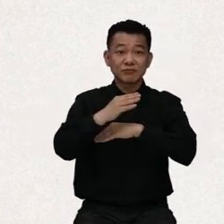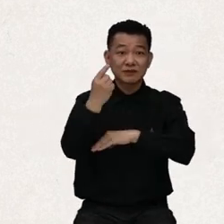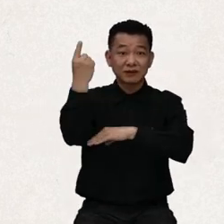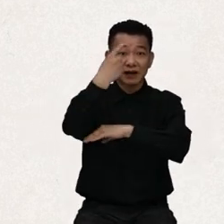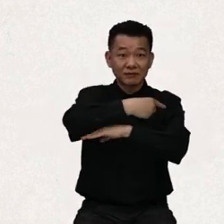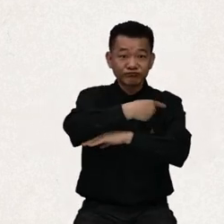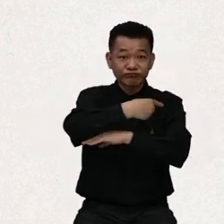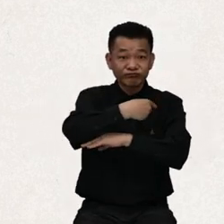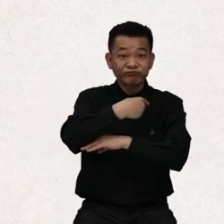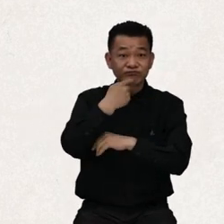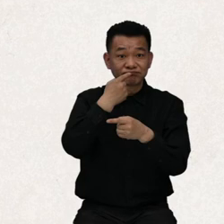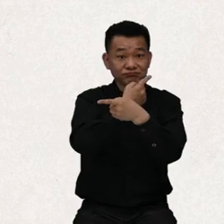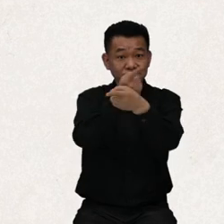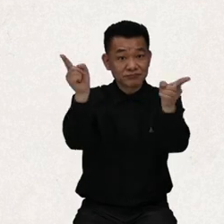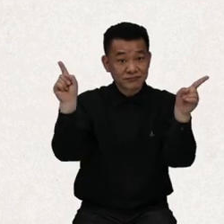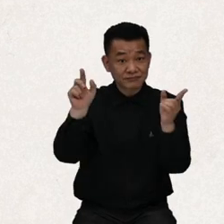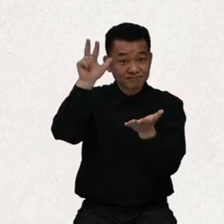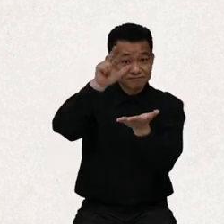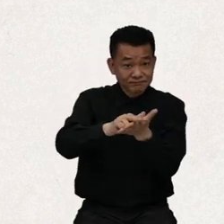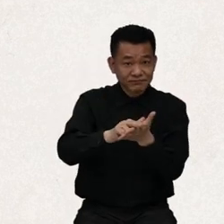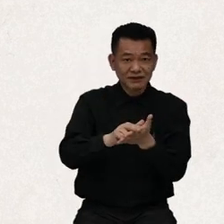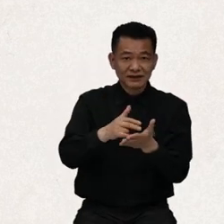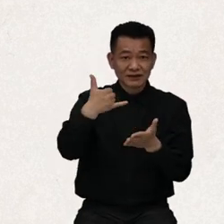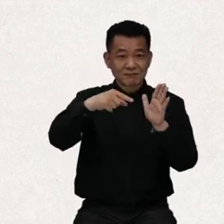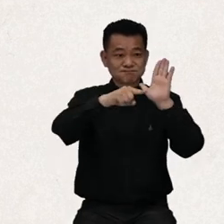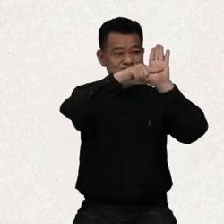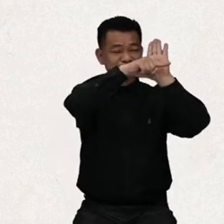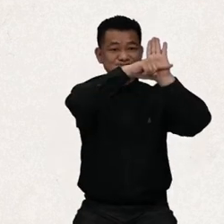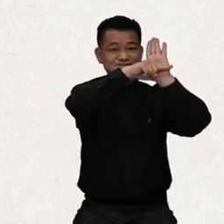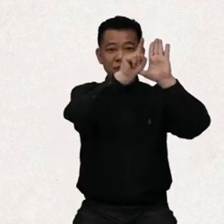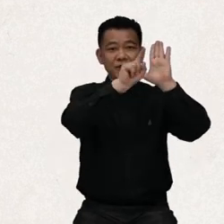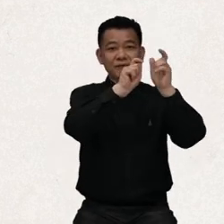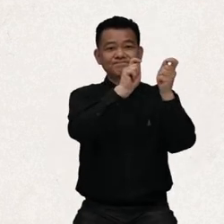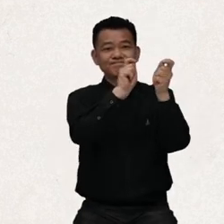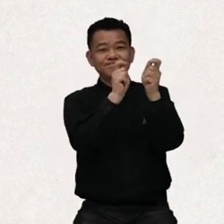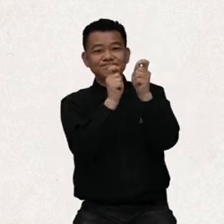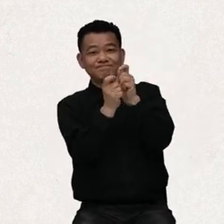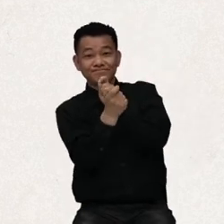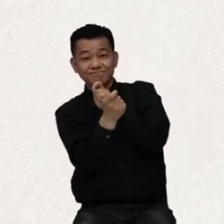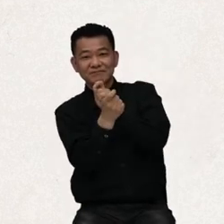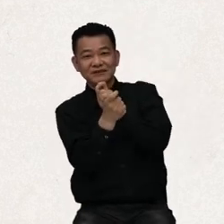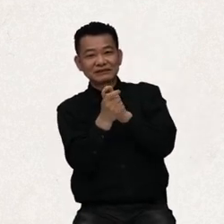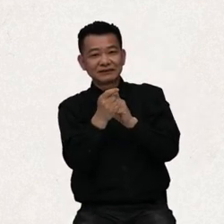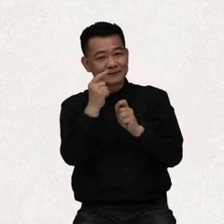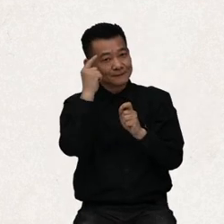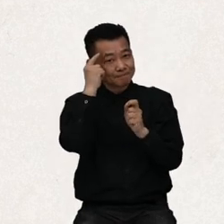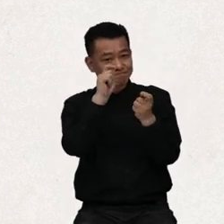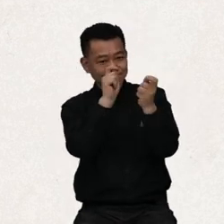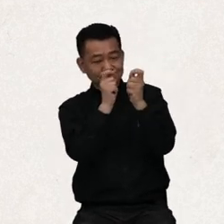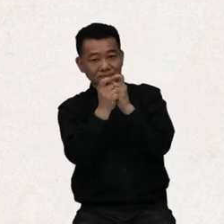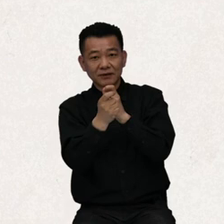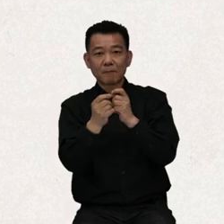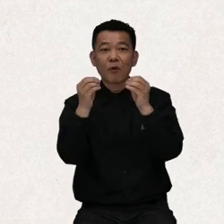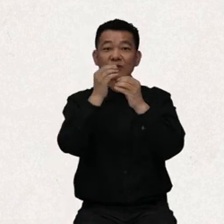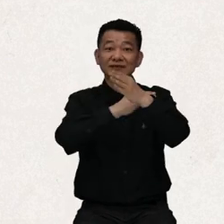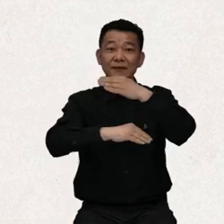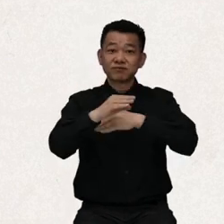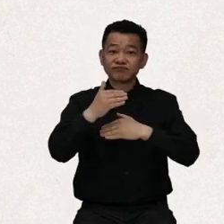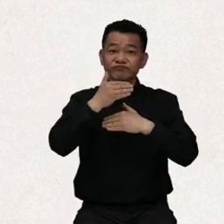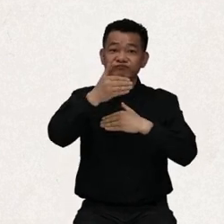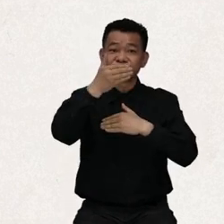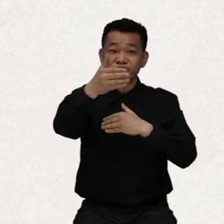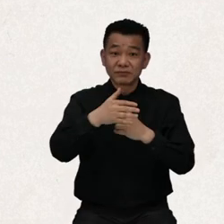Persons, and strived to make a negative awareness better towards persons with disabilities. Later on,